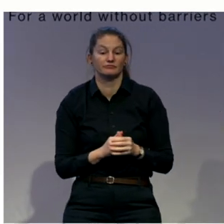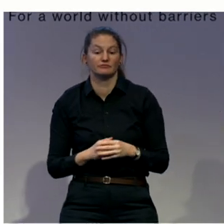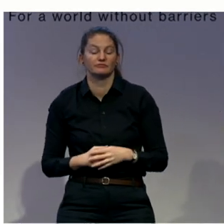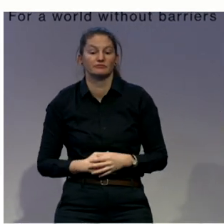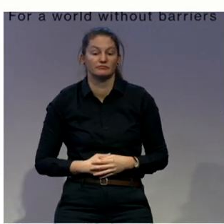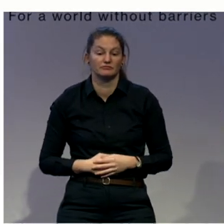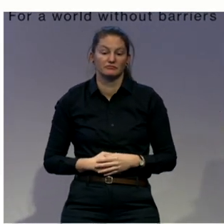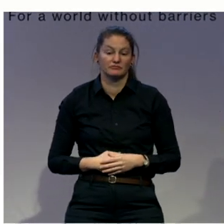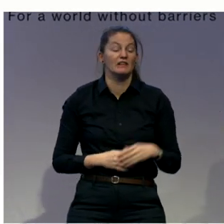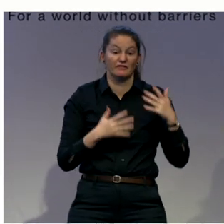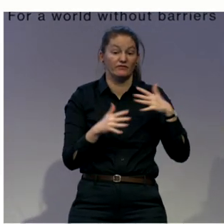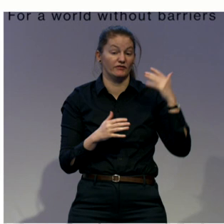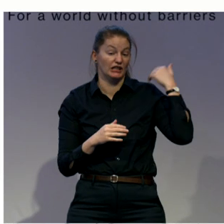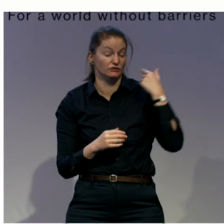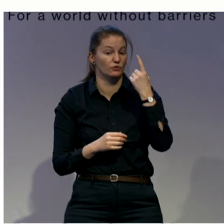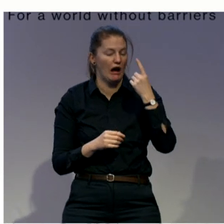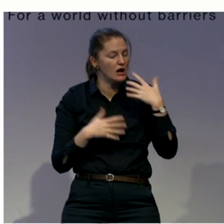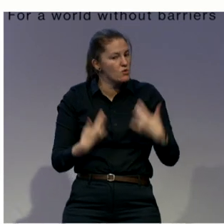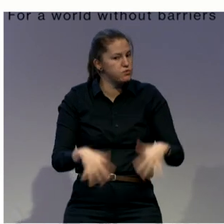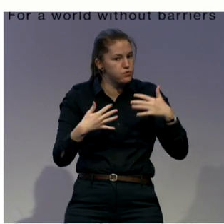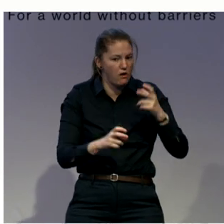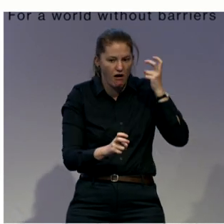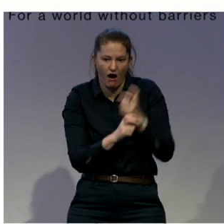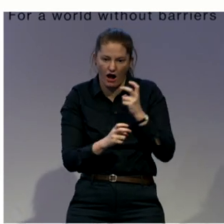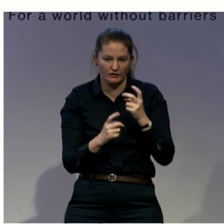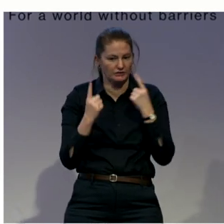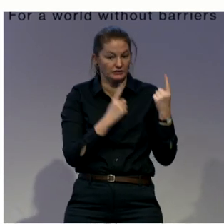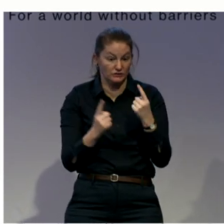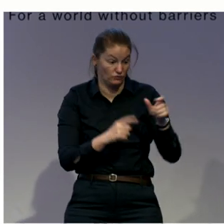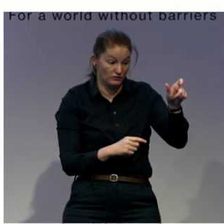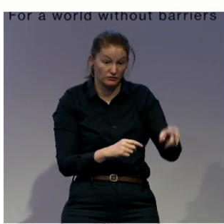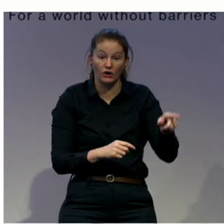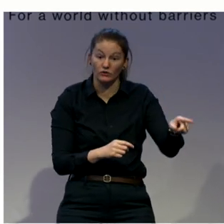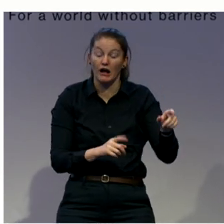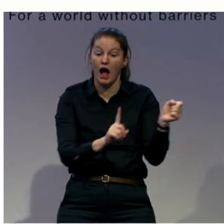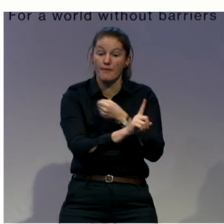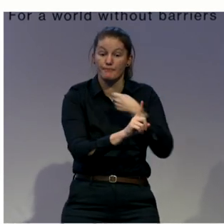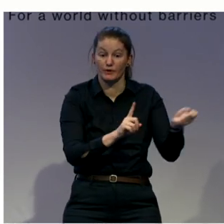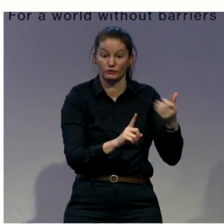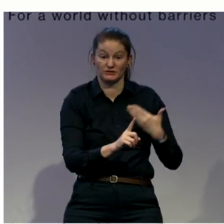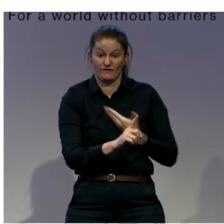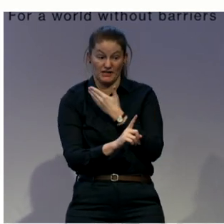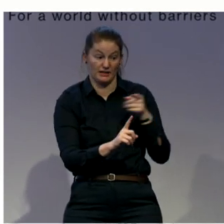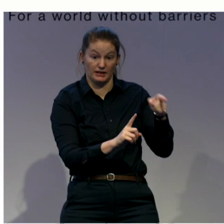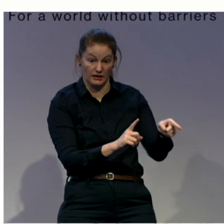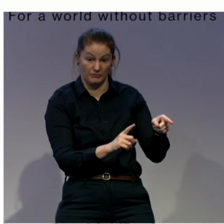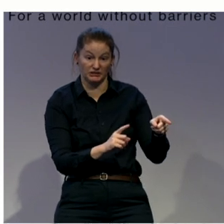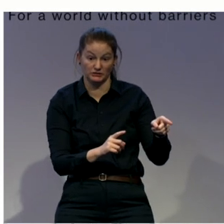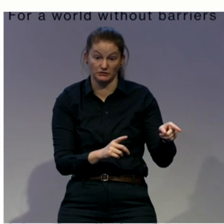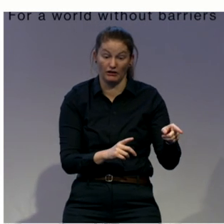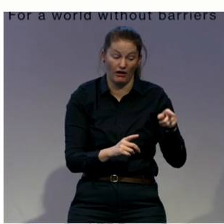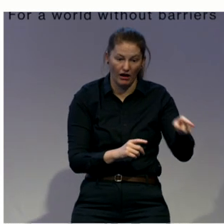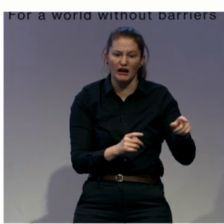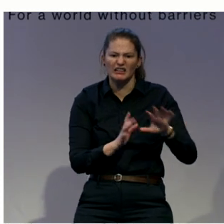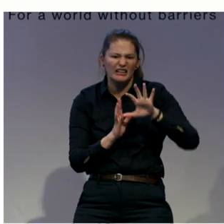or they're being charged with a crime, they have a place that they can turn to. We also create resources for the